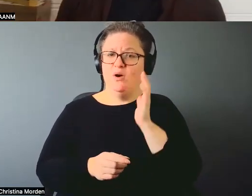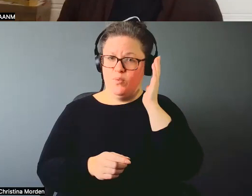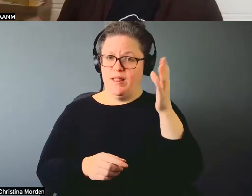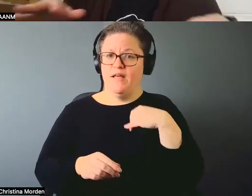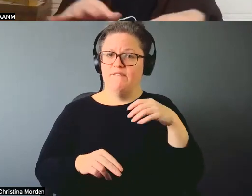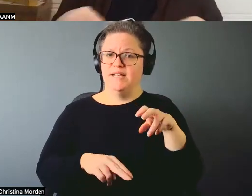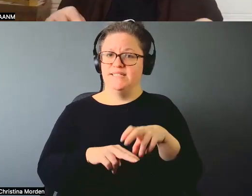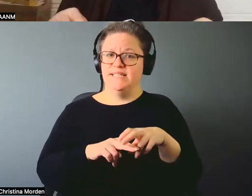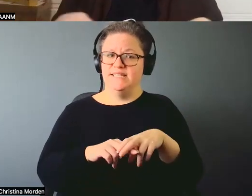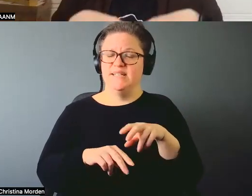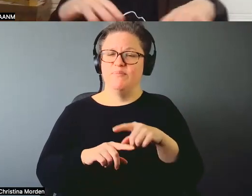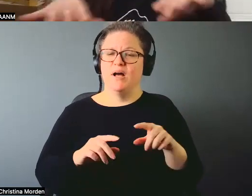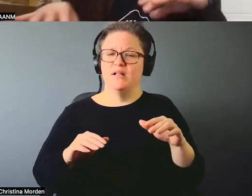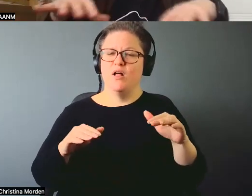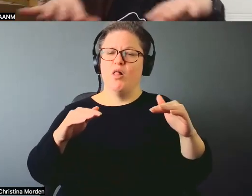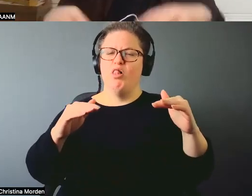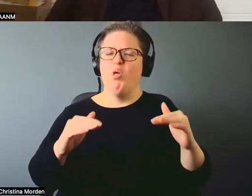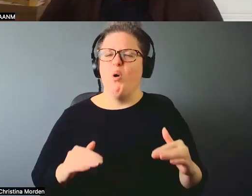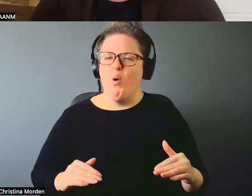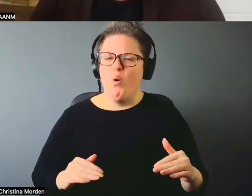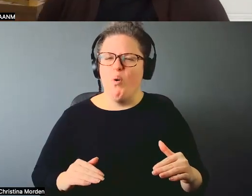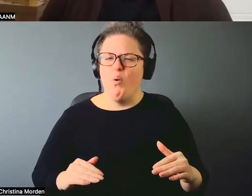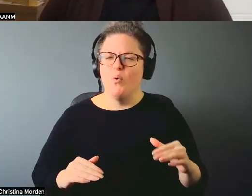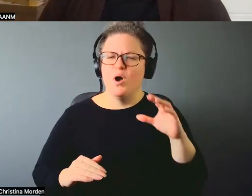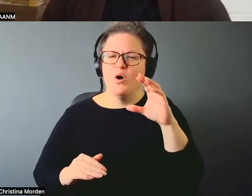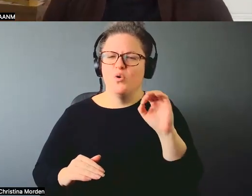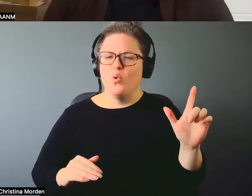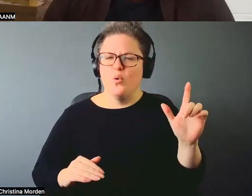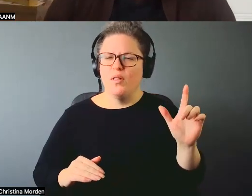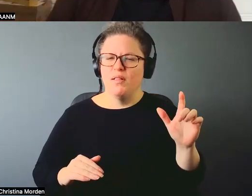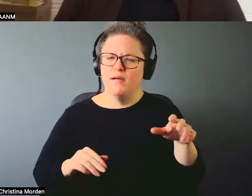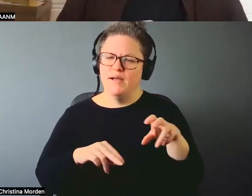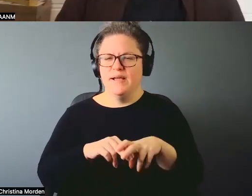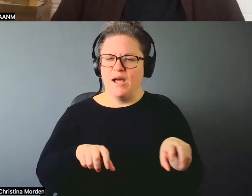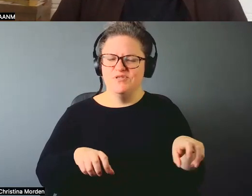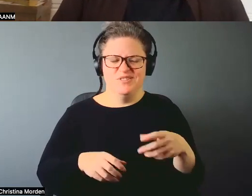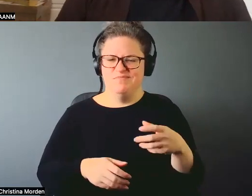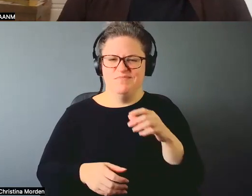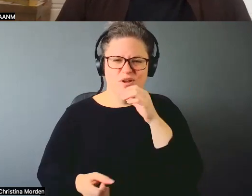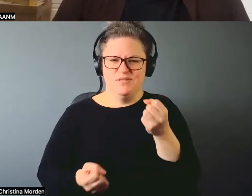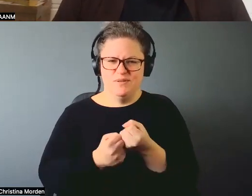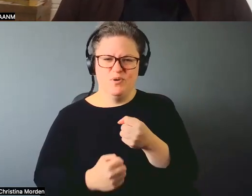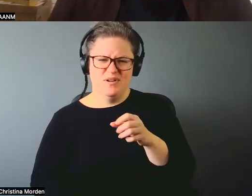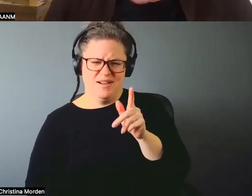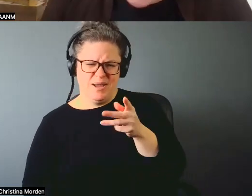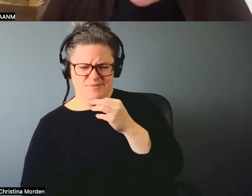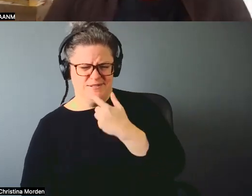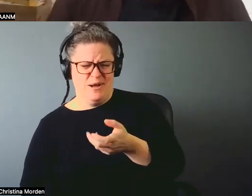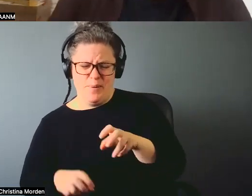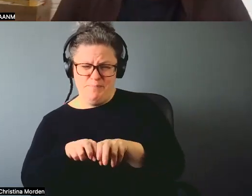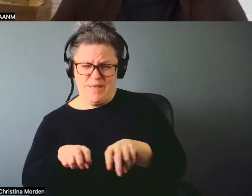but like you said, they're the really low kind of cooler looking couches that doesn't help anyone. Bench. Are you kidding me?